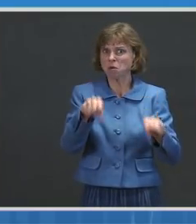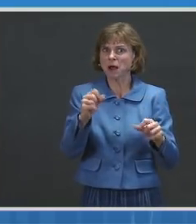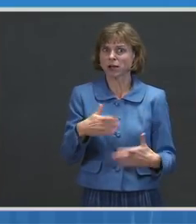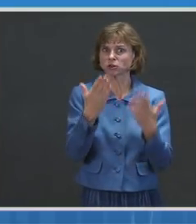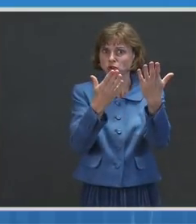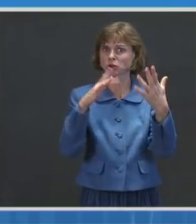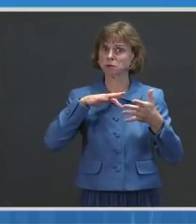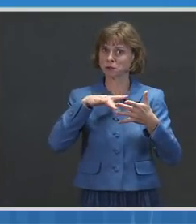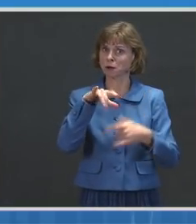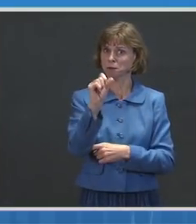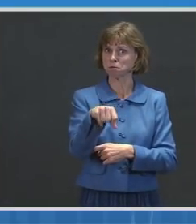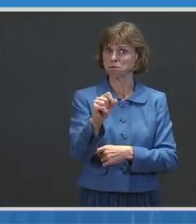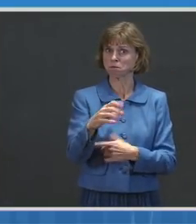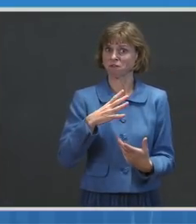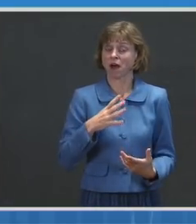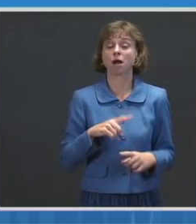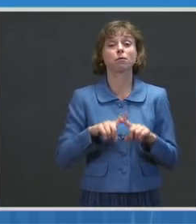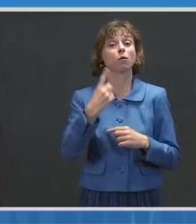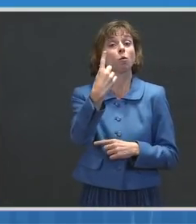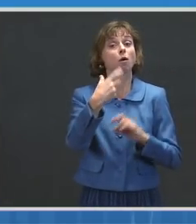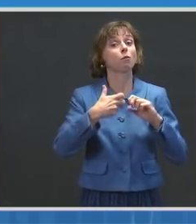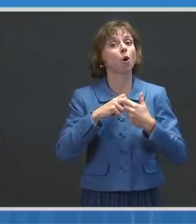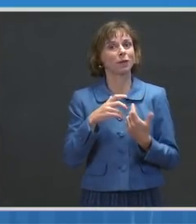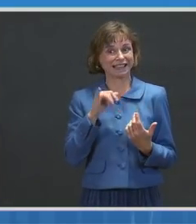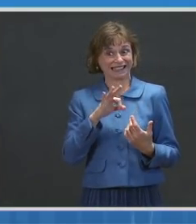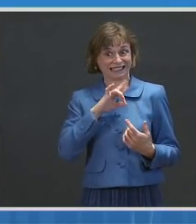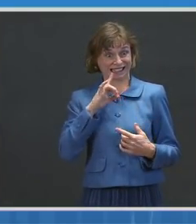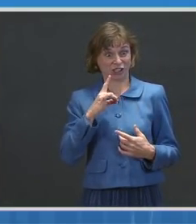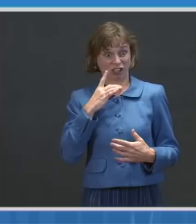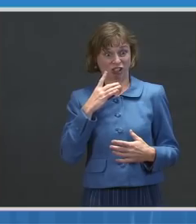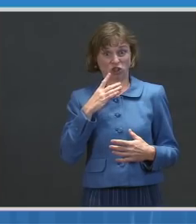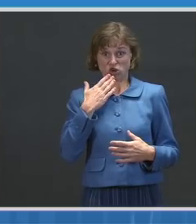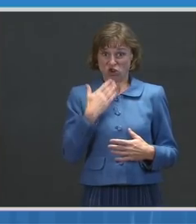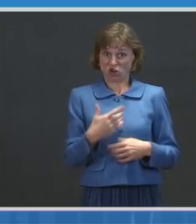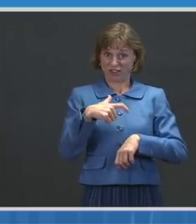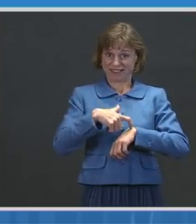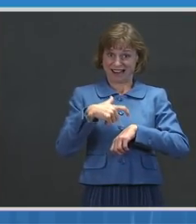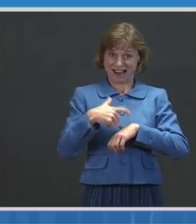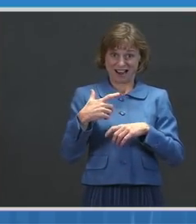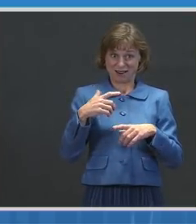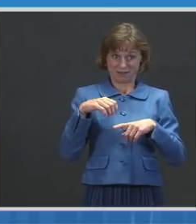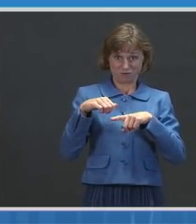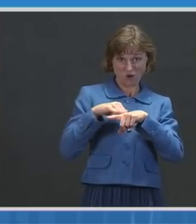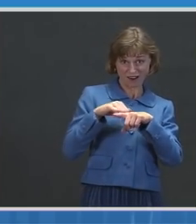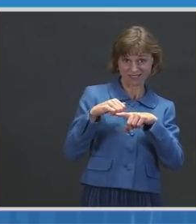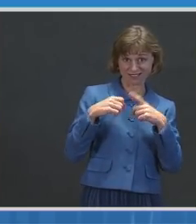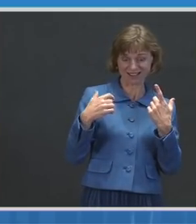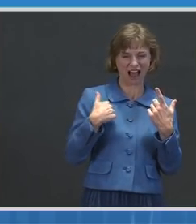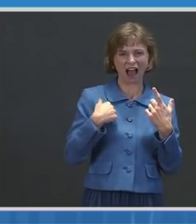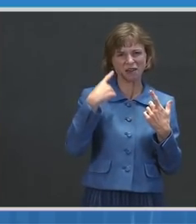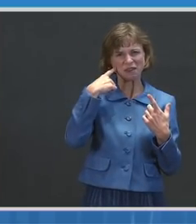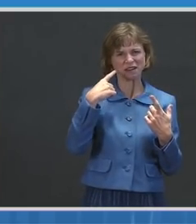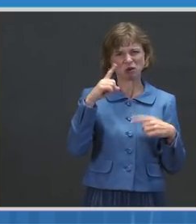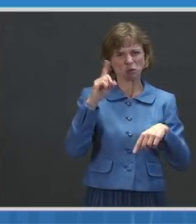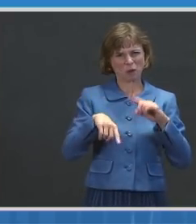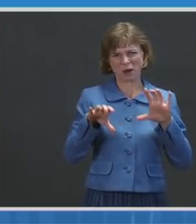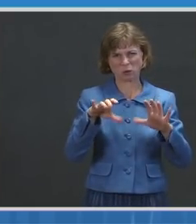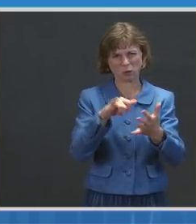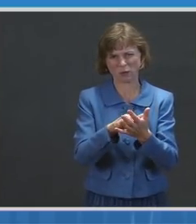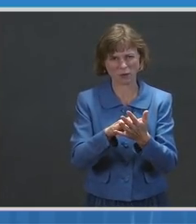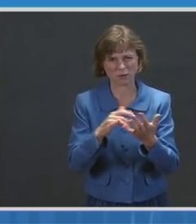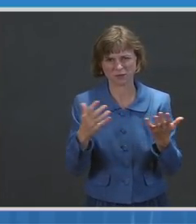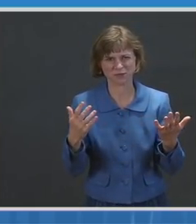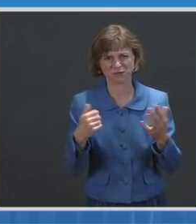issue is that the practicality of that really makes that a situation that I don't think is able to be done for the following reason.